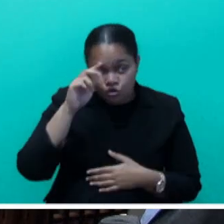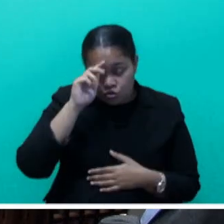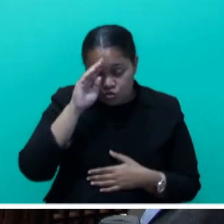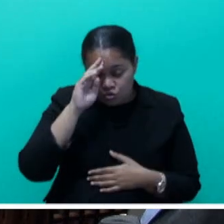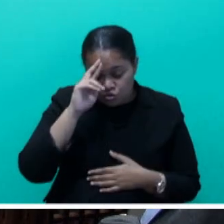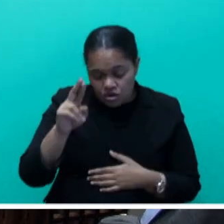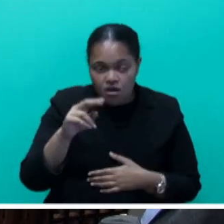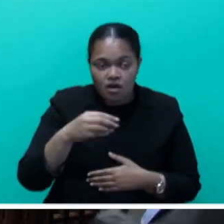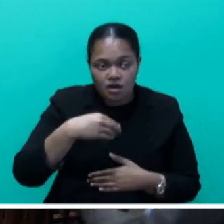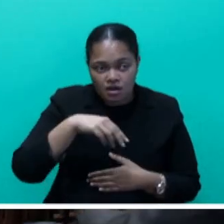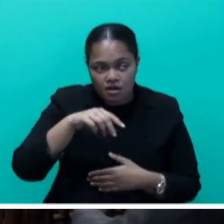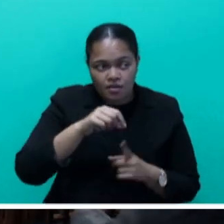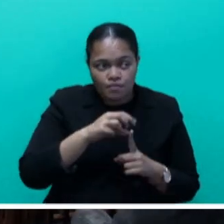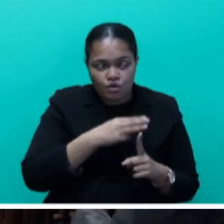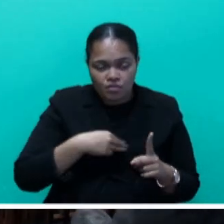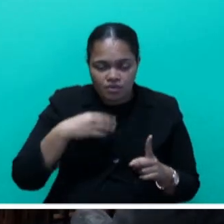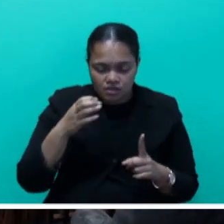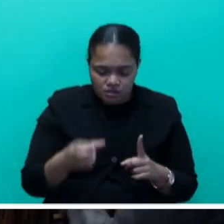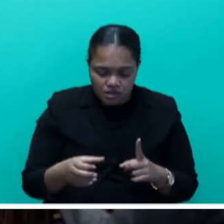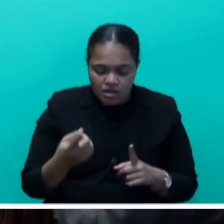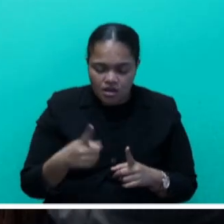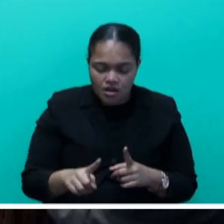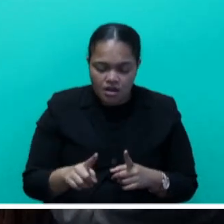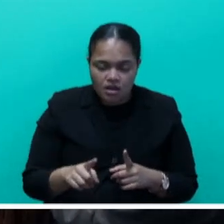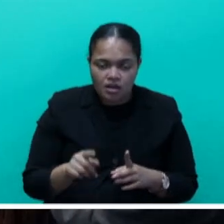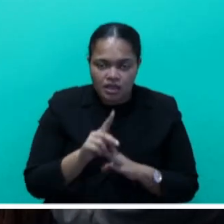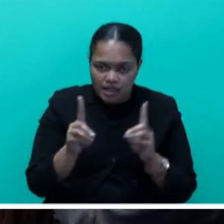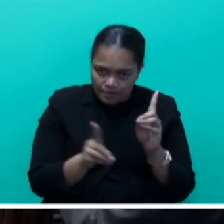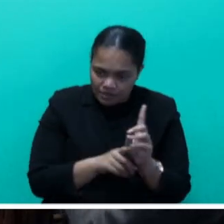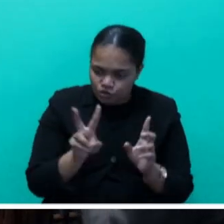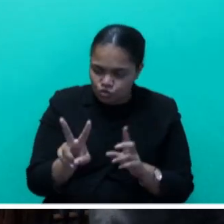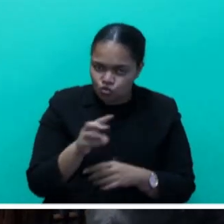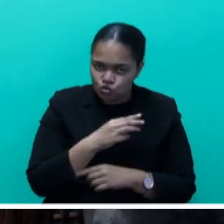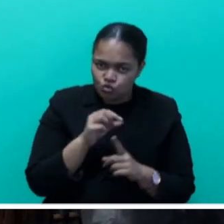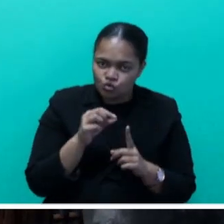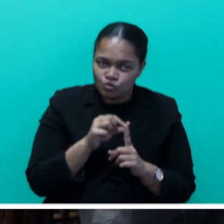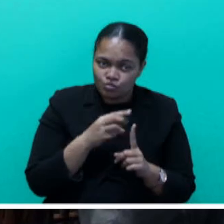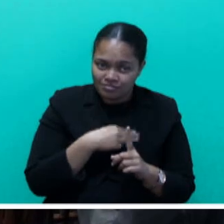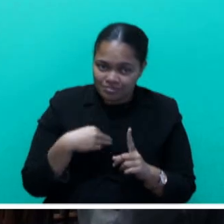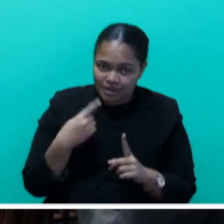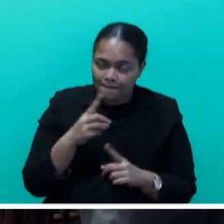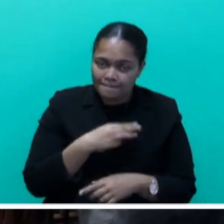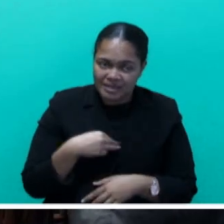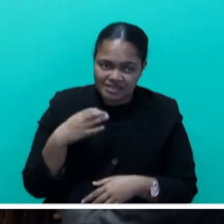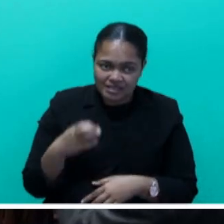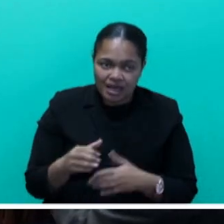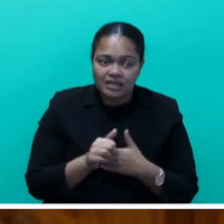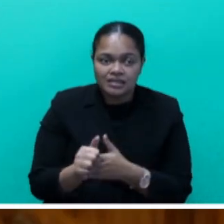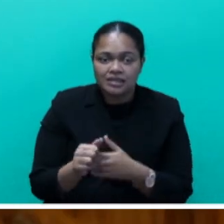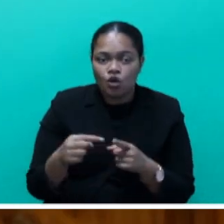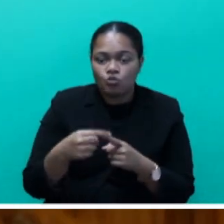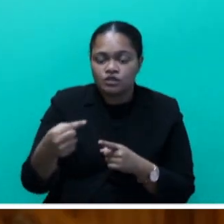The Deputy Prime Ministers, the Ministers, Leader of Opposition